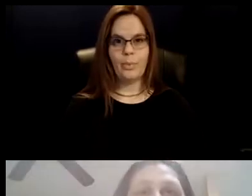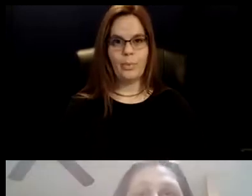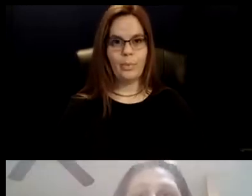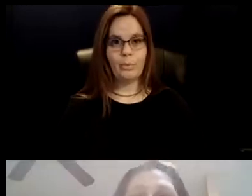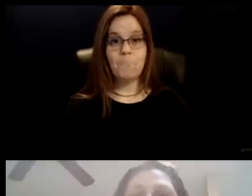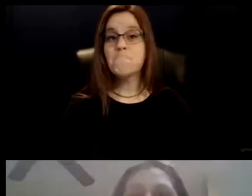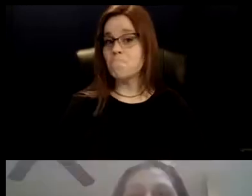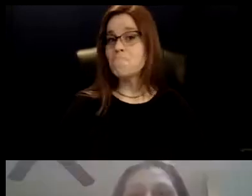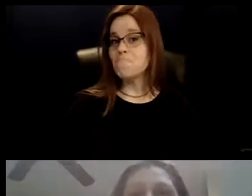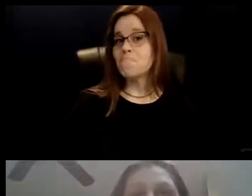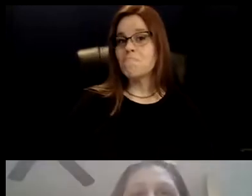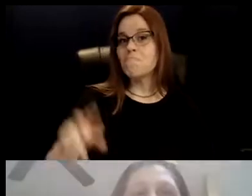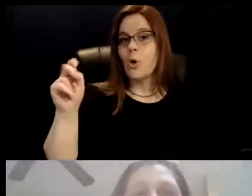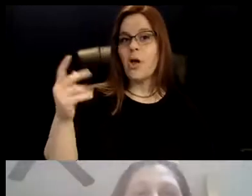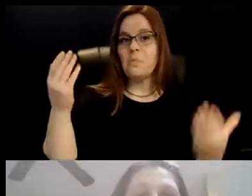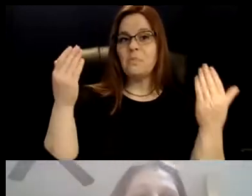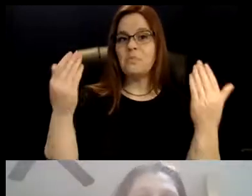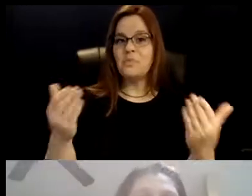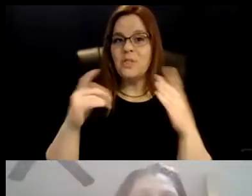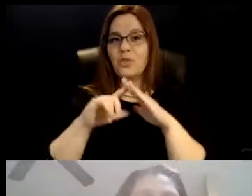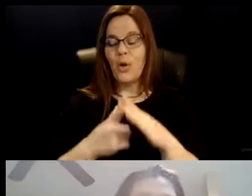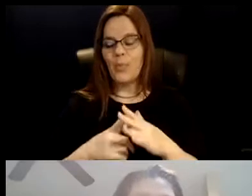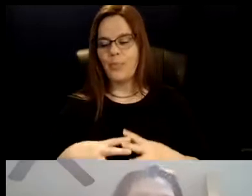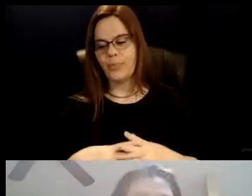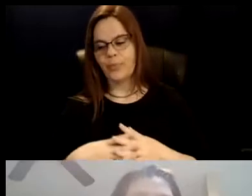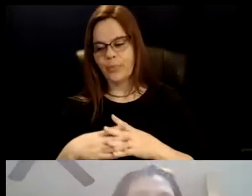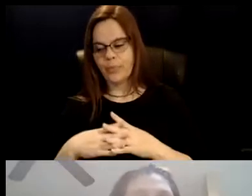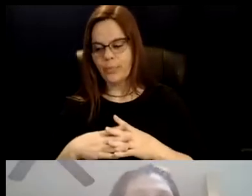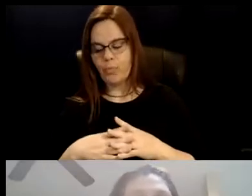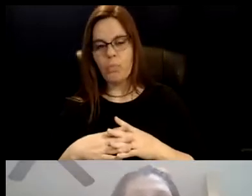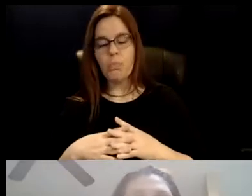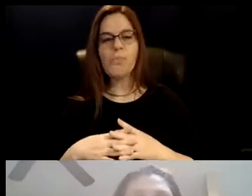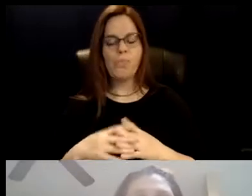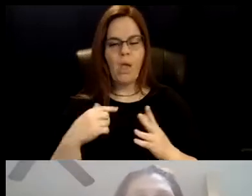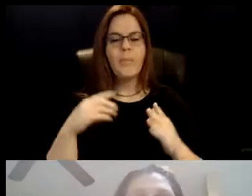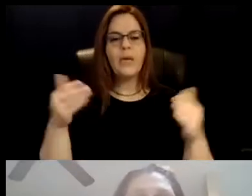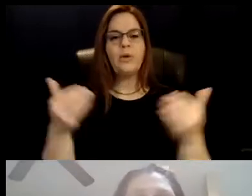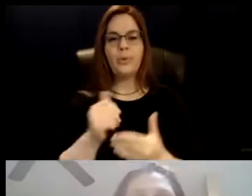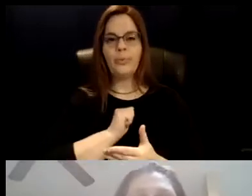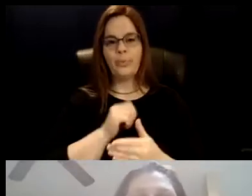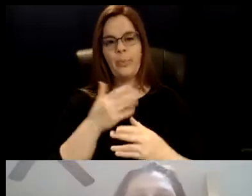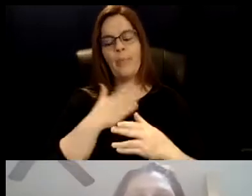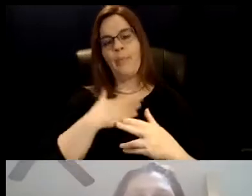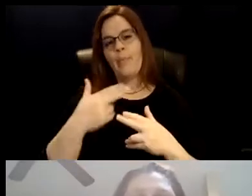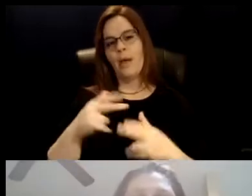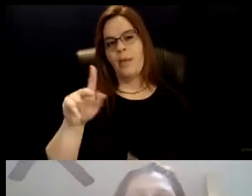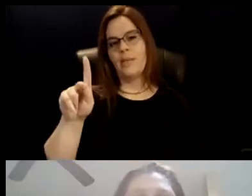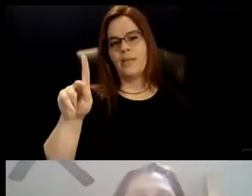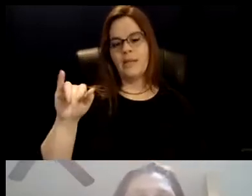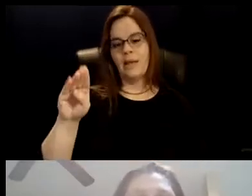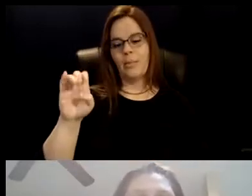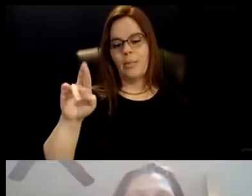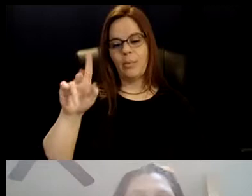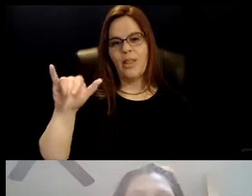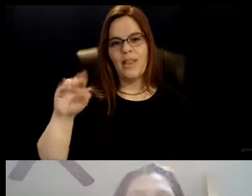Okay, so we're going to go ahead and get started, and we're going to start out. I'm going to introduce myself. My name is Kimberly Mech. I am the